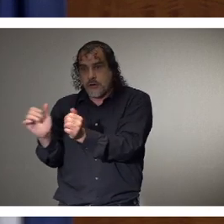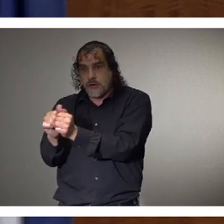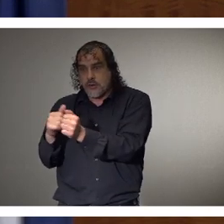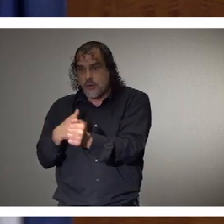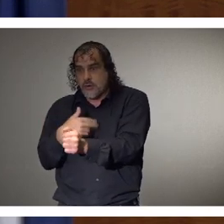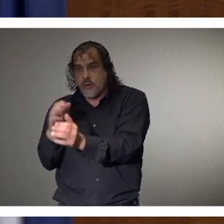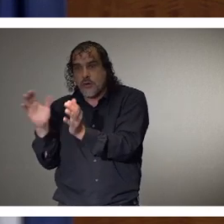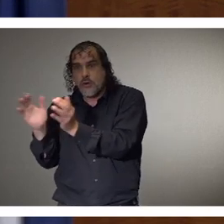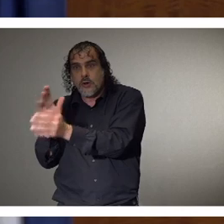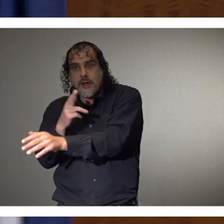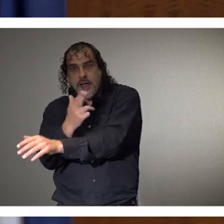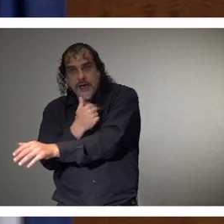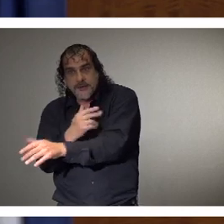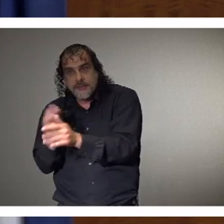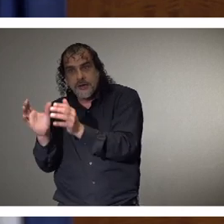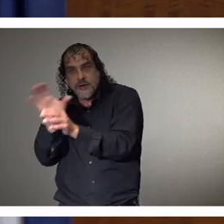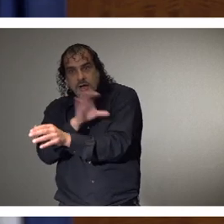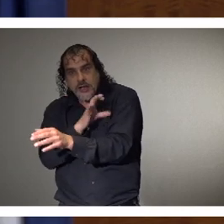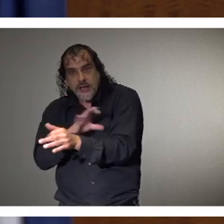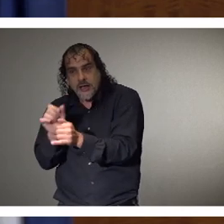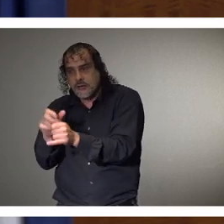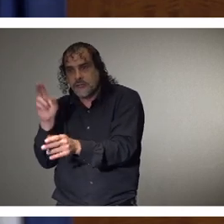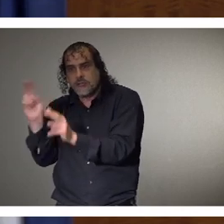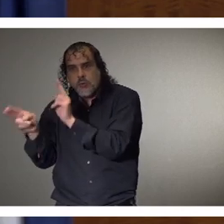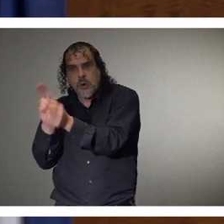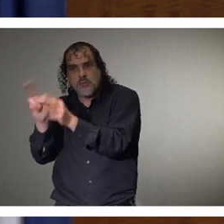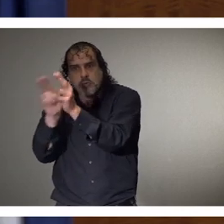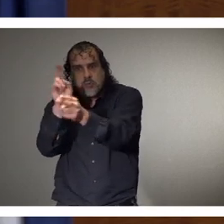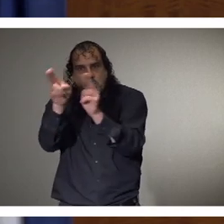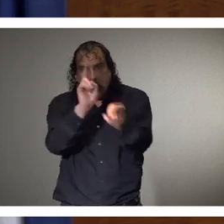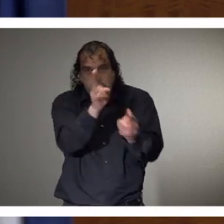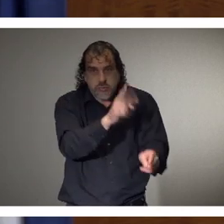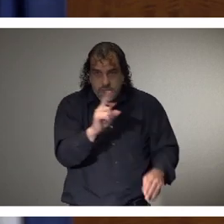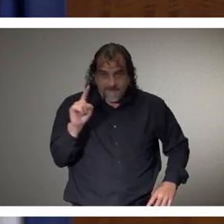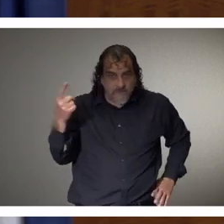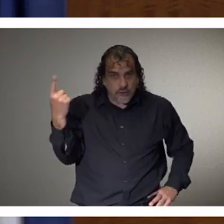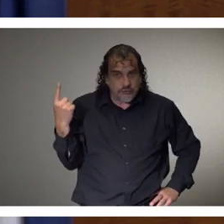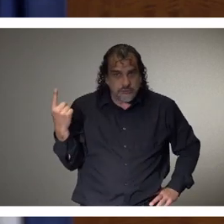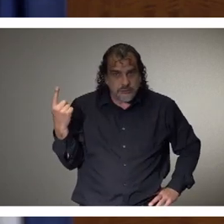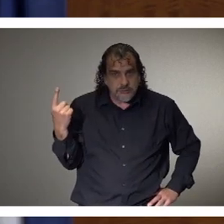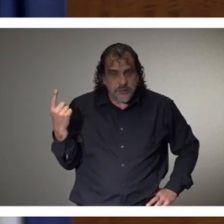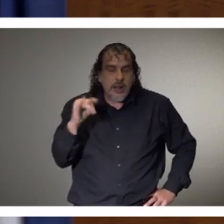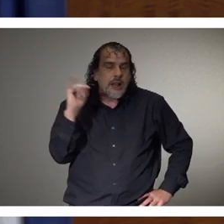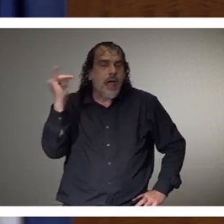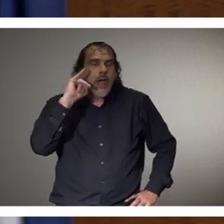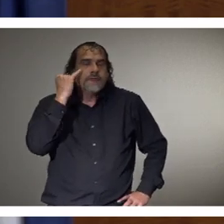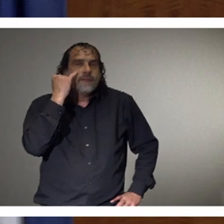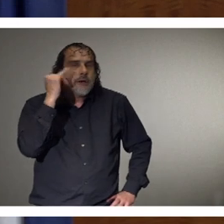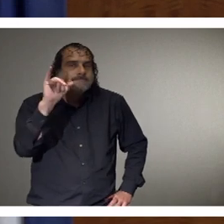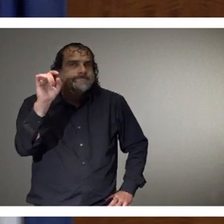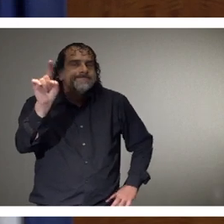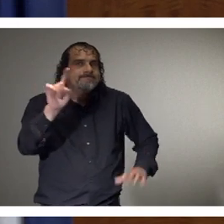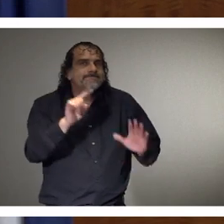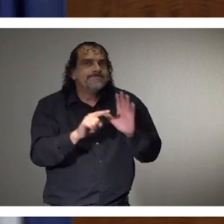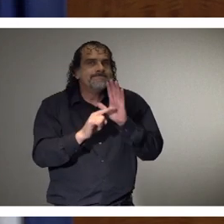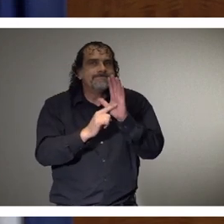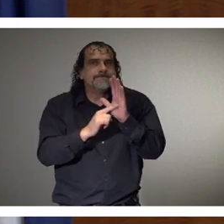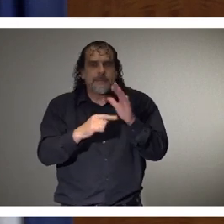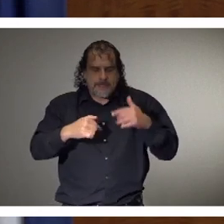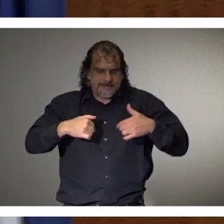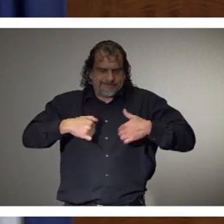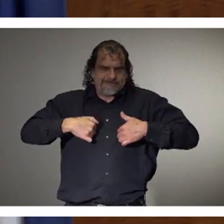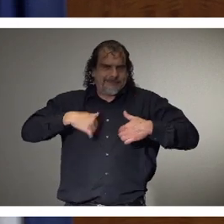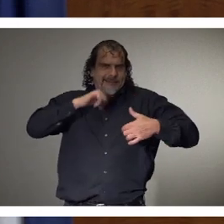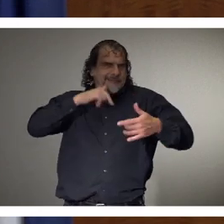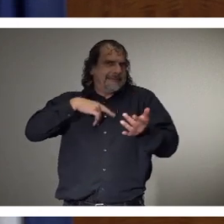system in our state first. And so in other words, if for instance, and of course, I'm not a medical